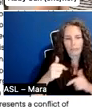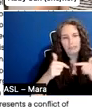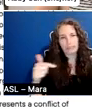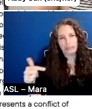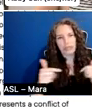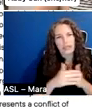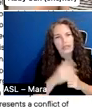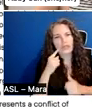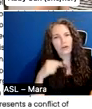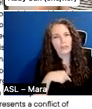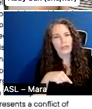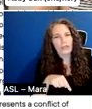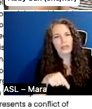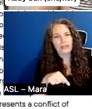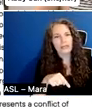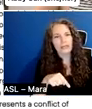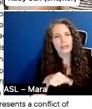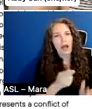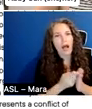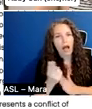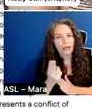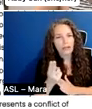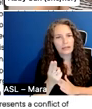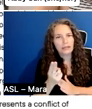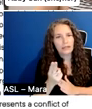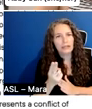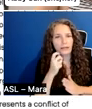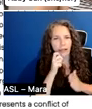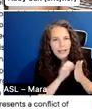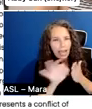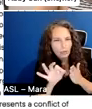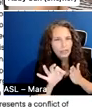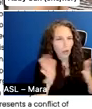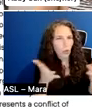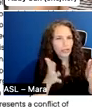accounting of what it takes to put together a low or micro budget film.